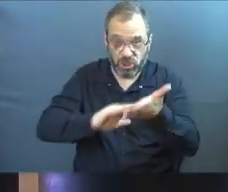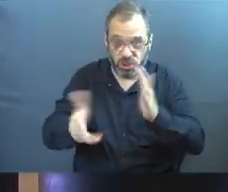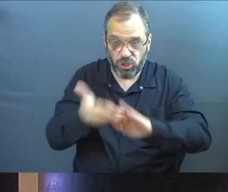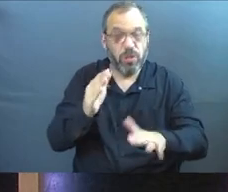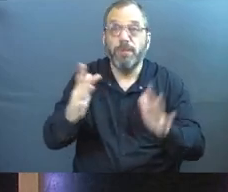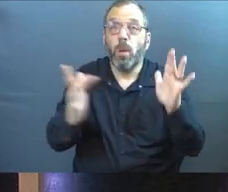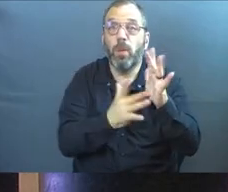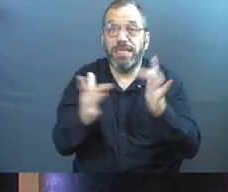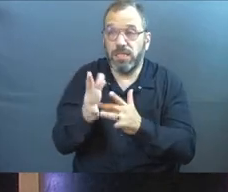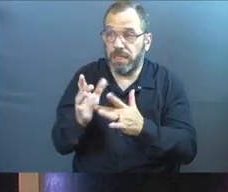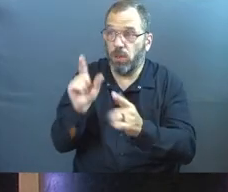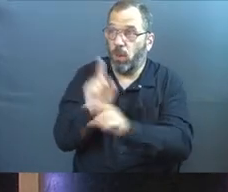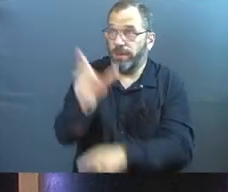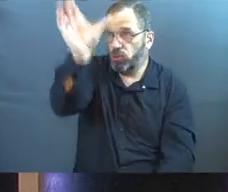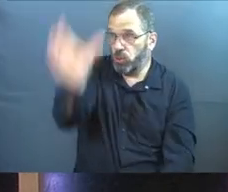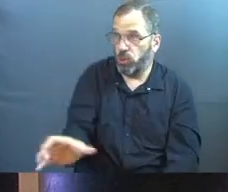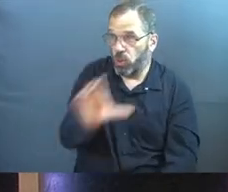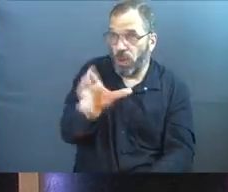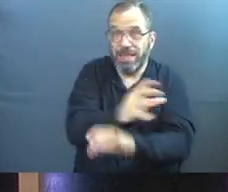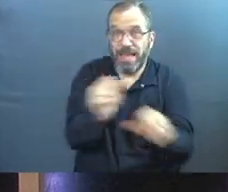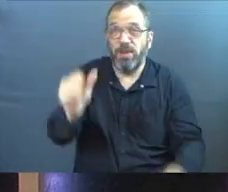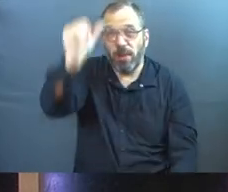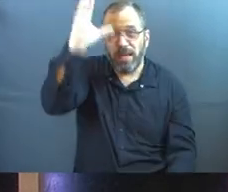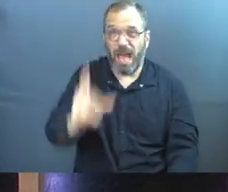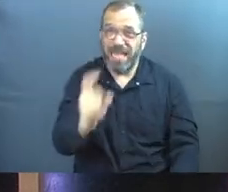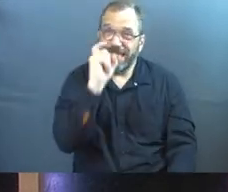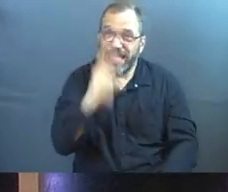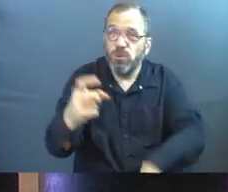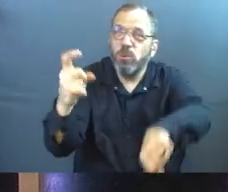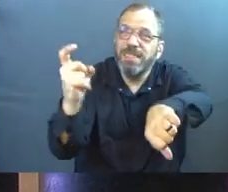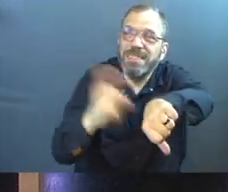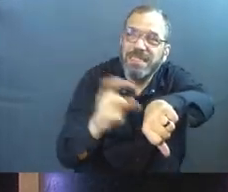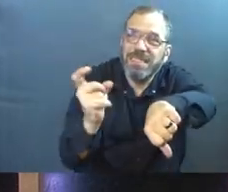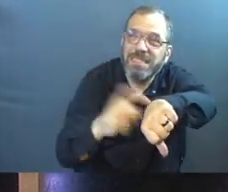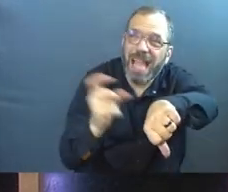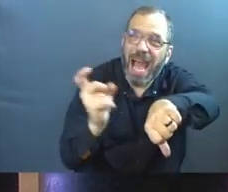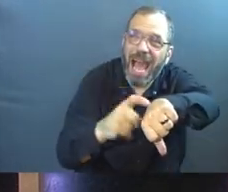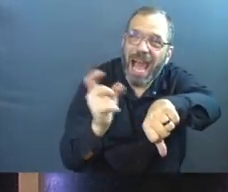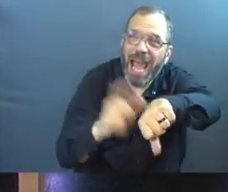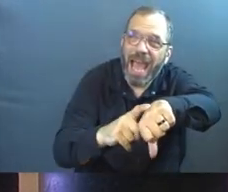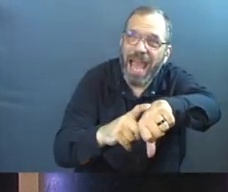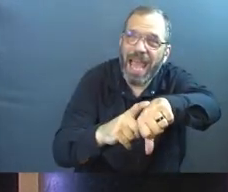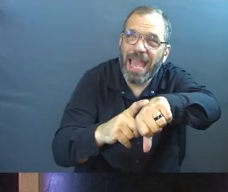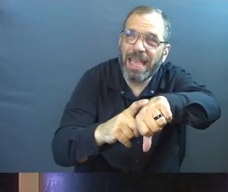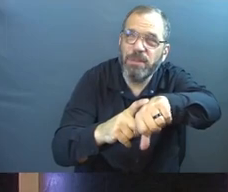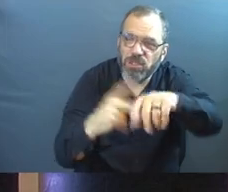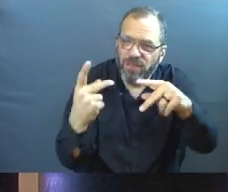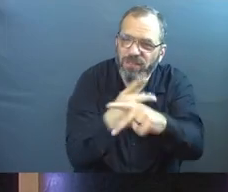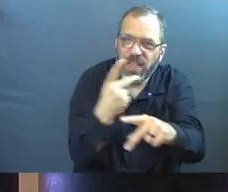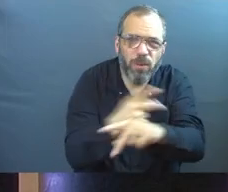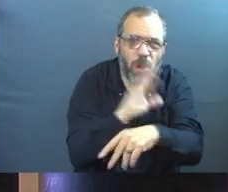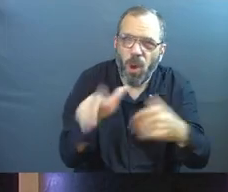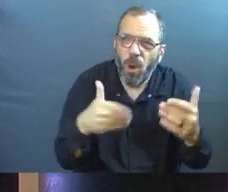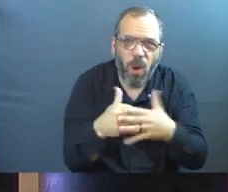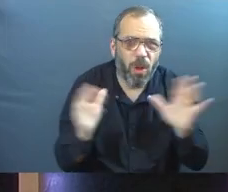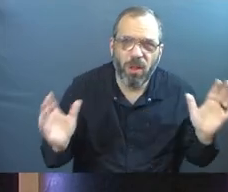Jesus come to a cross to save you, but God has given you time and space to figure it out.